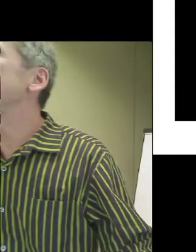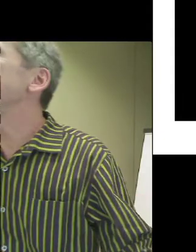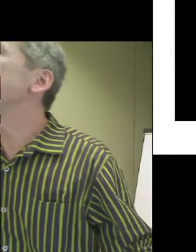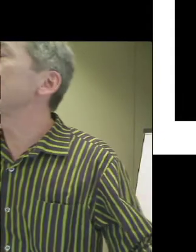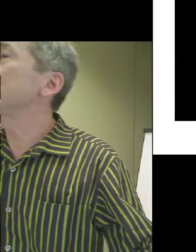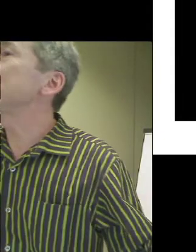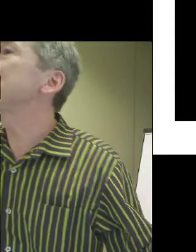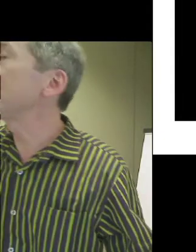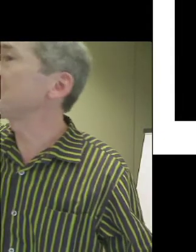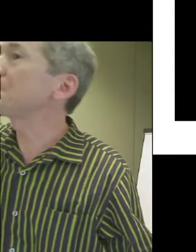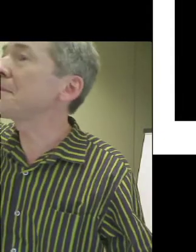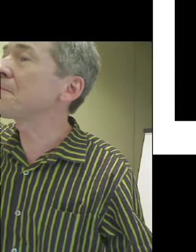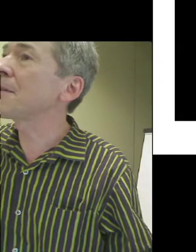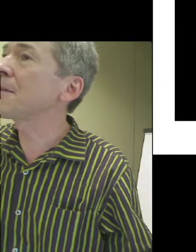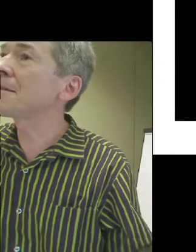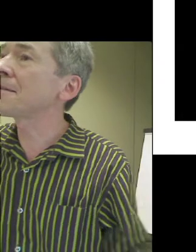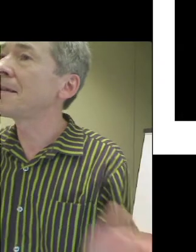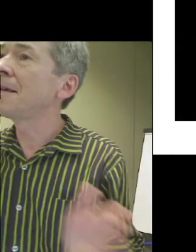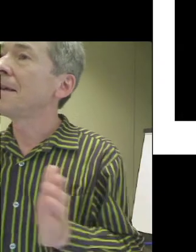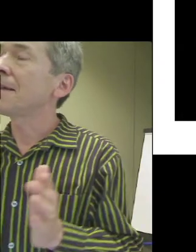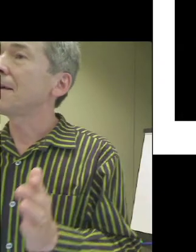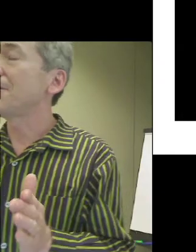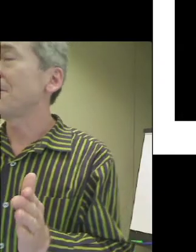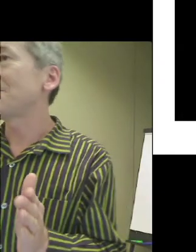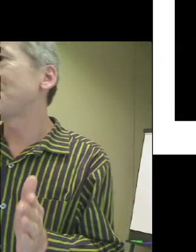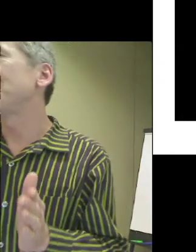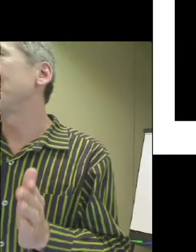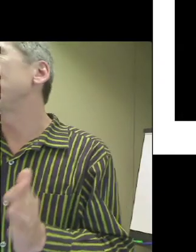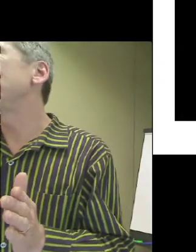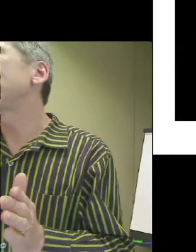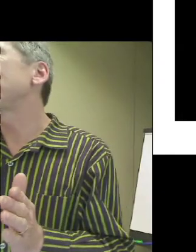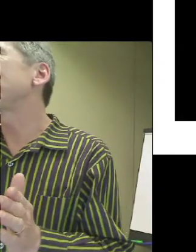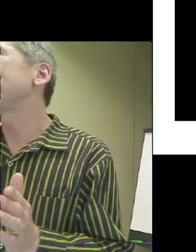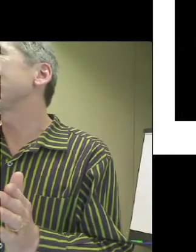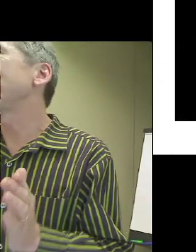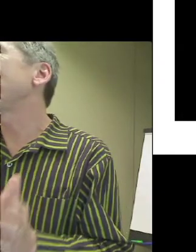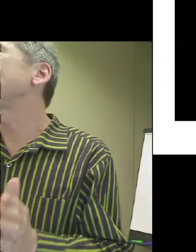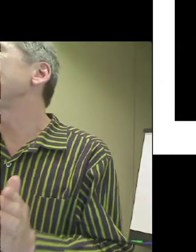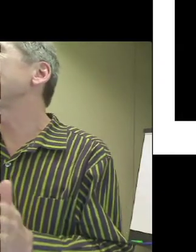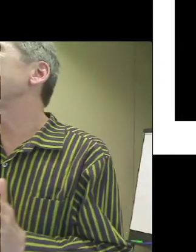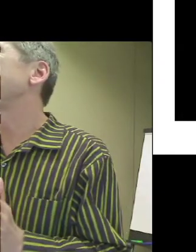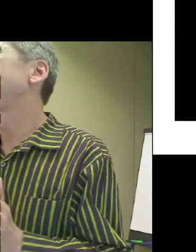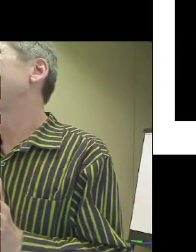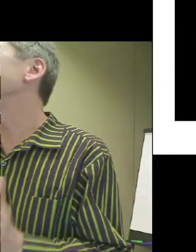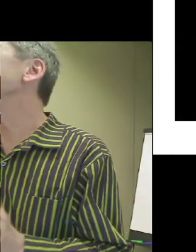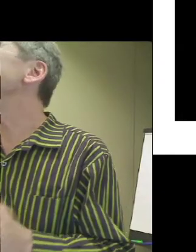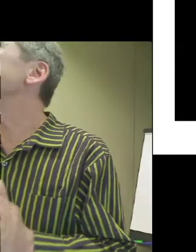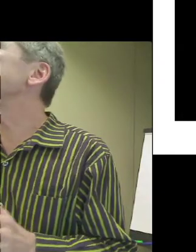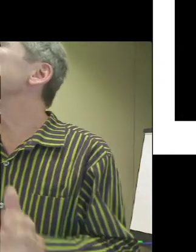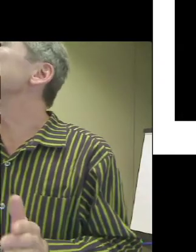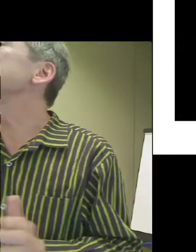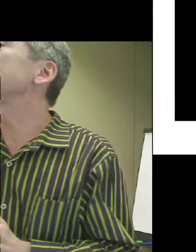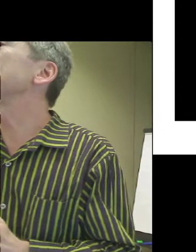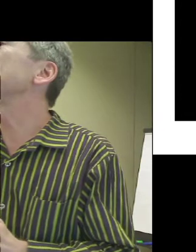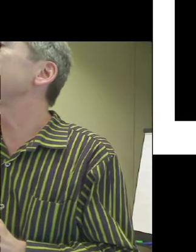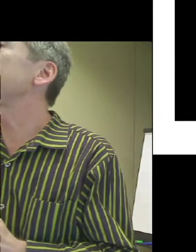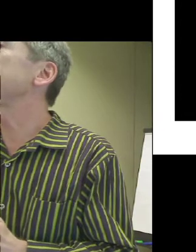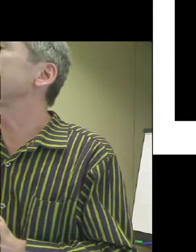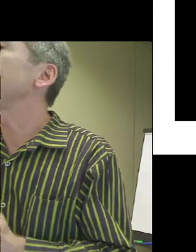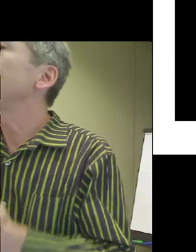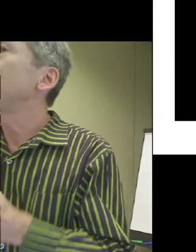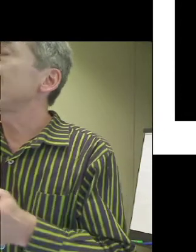examples today from Sindescence in France, to move towards a language of almost universal